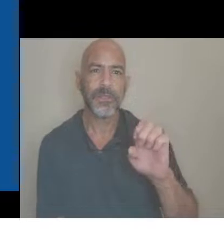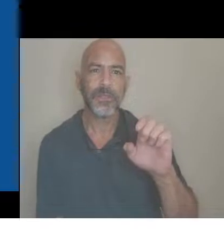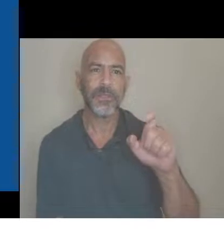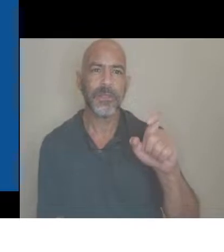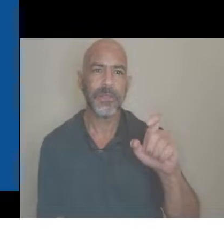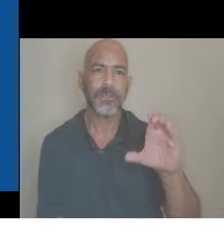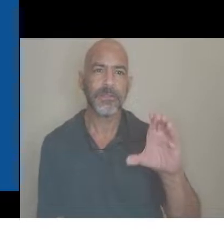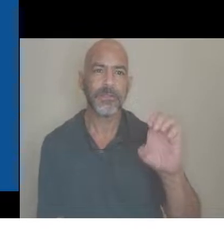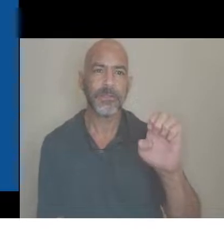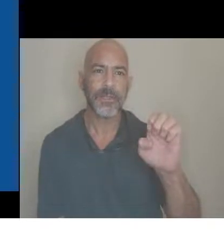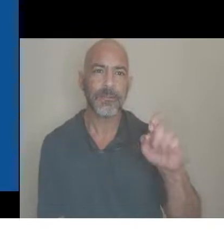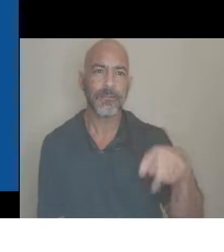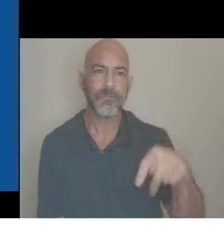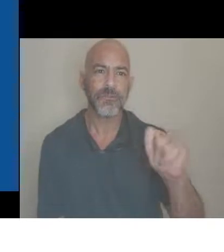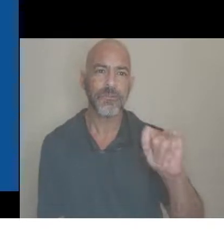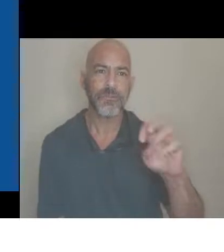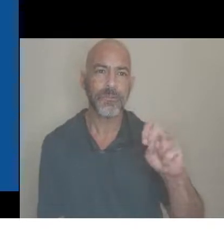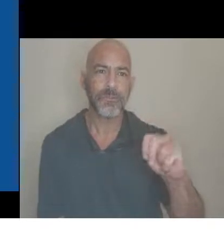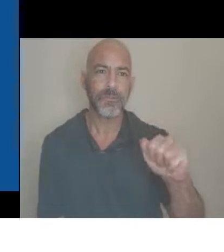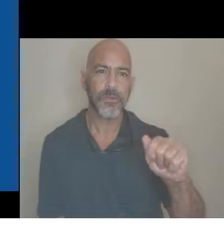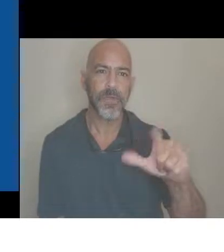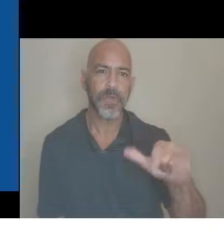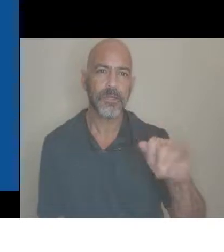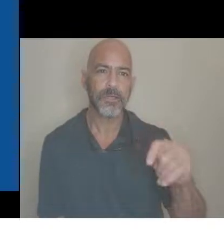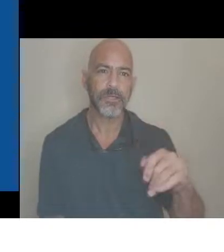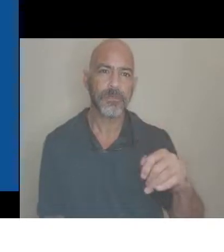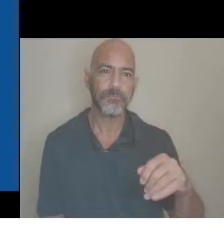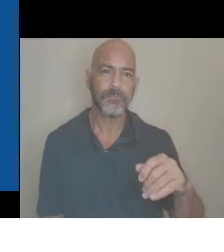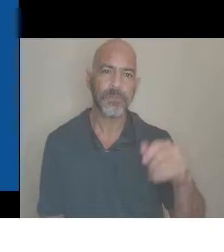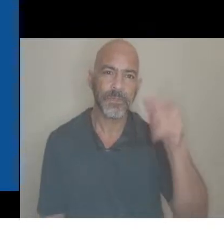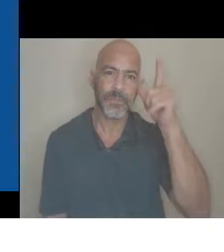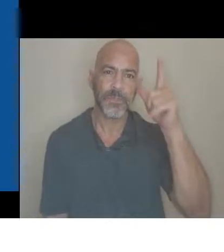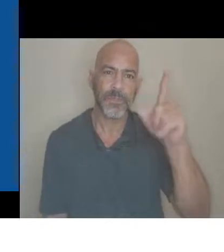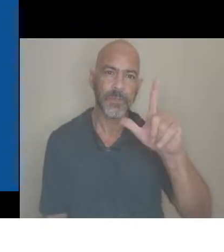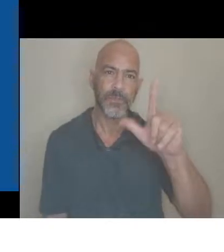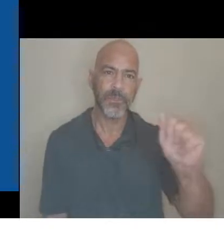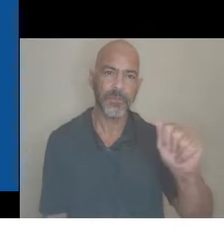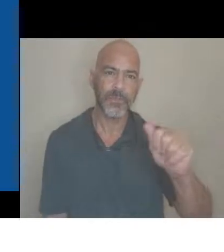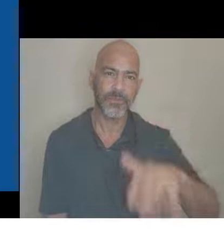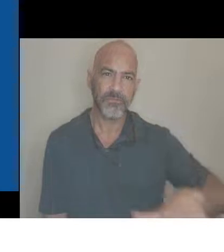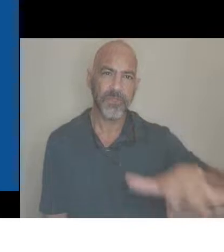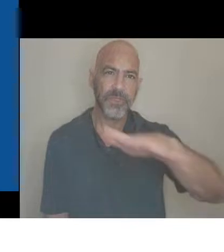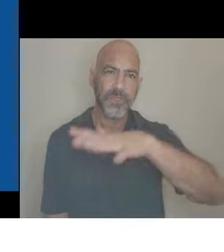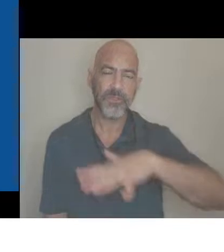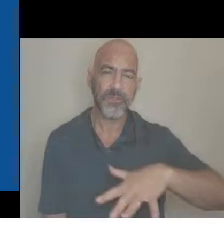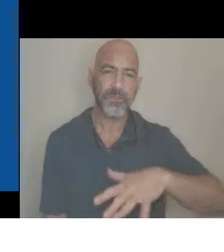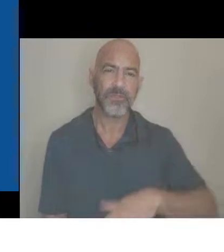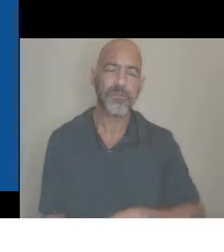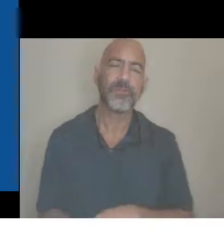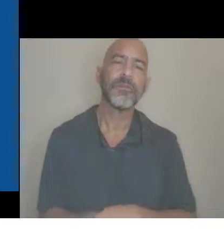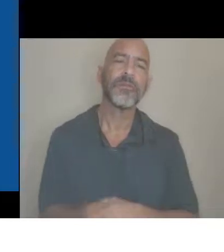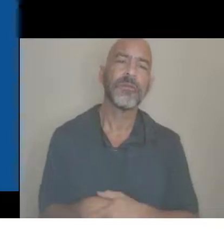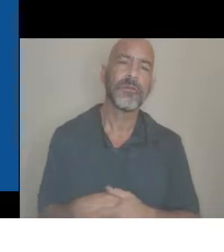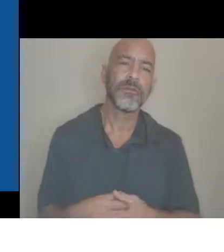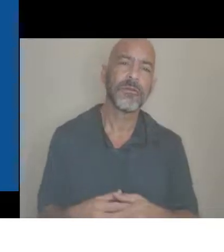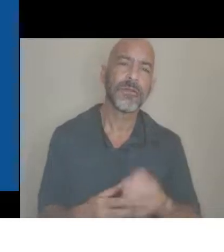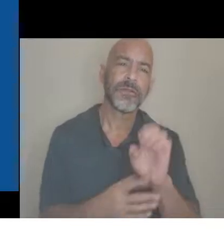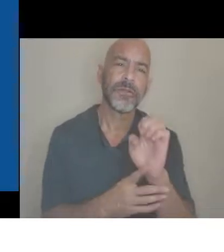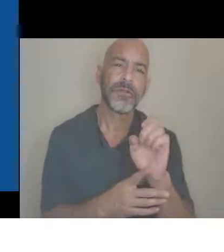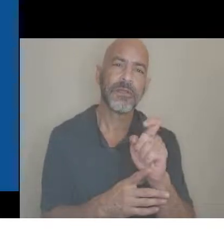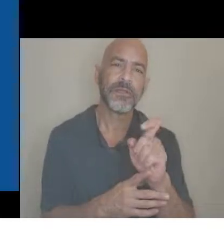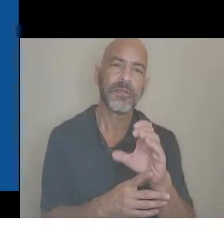and in the education realm might know, exceptionalities is the term under